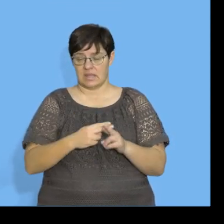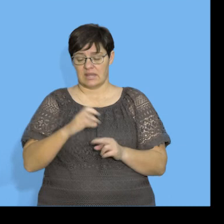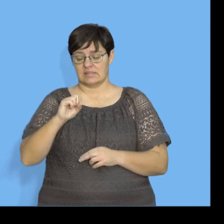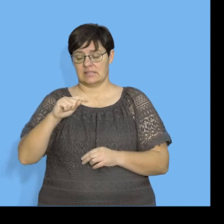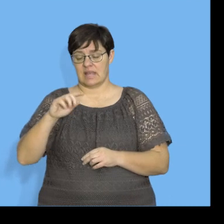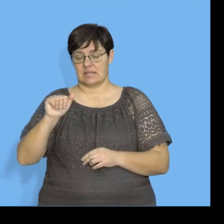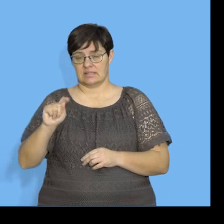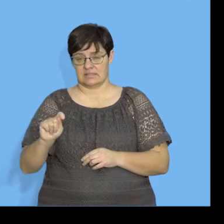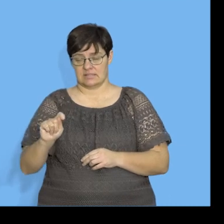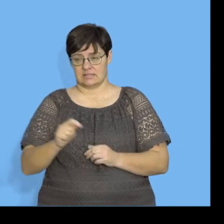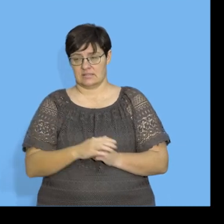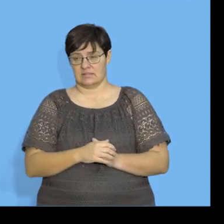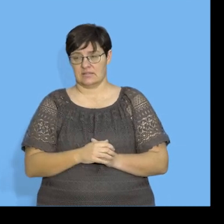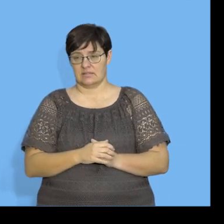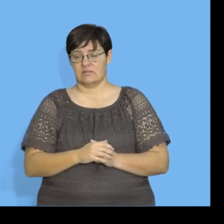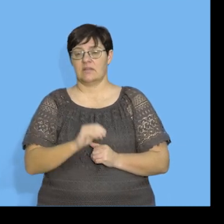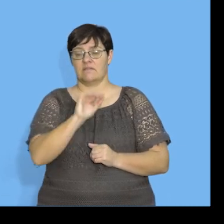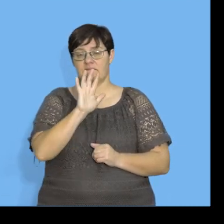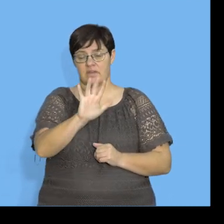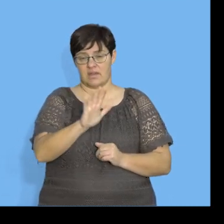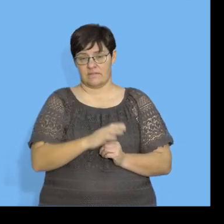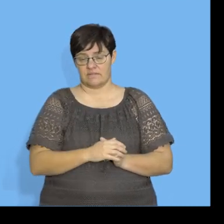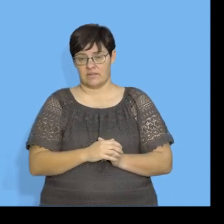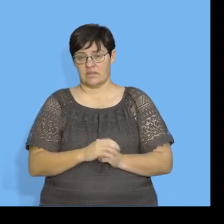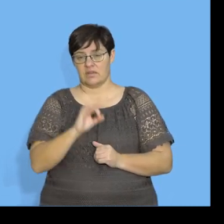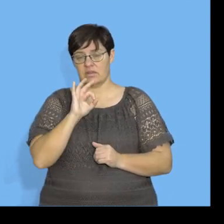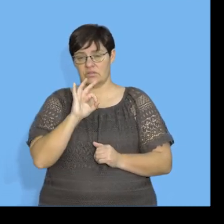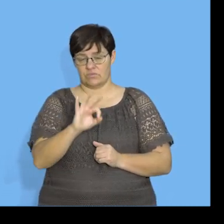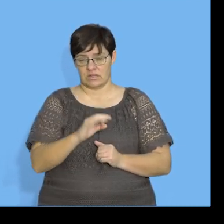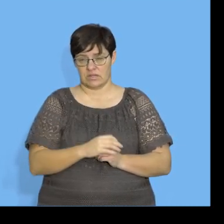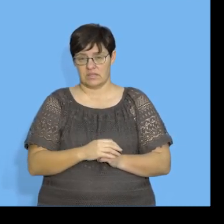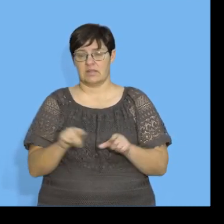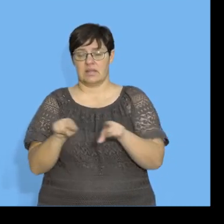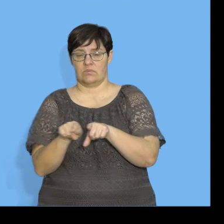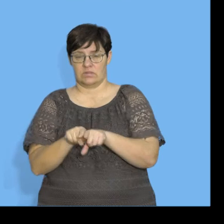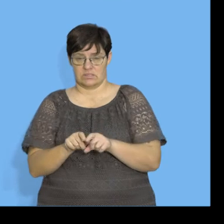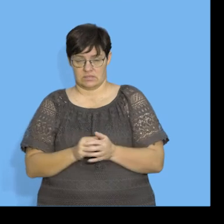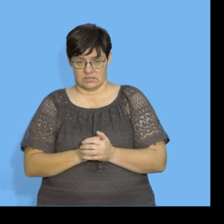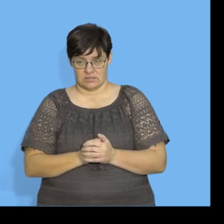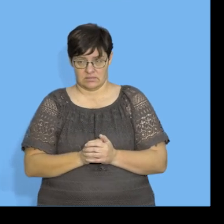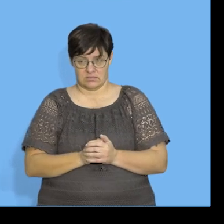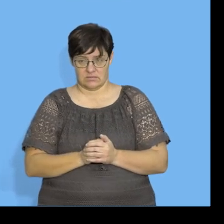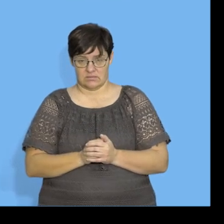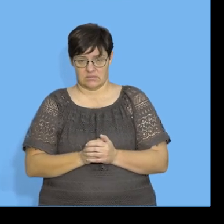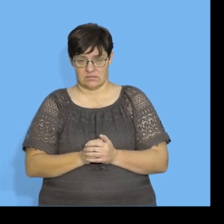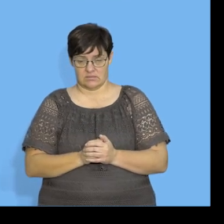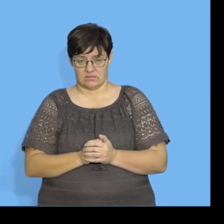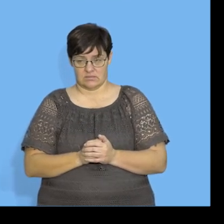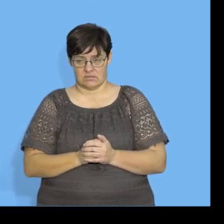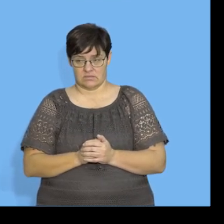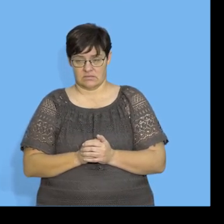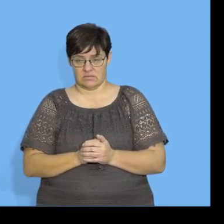then stats, then 5, 3, then equal, okay? Are we together?